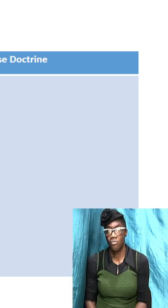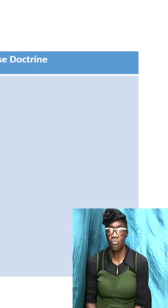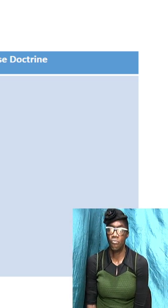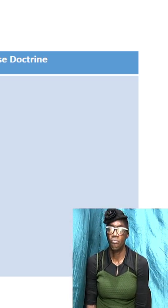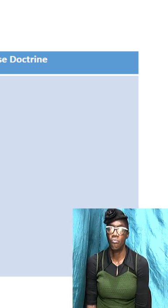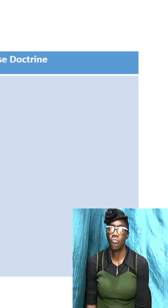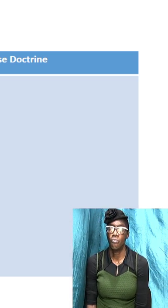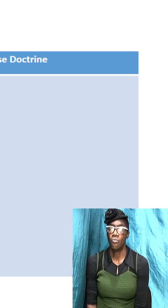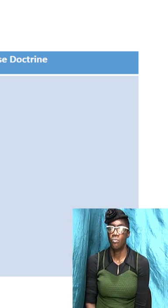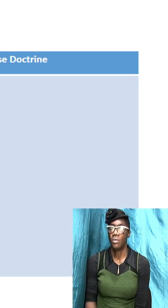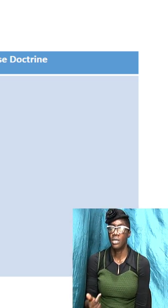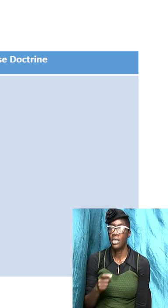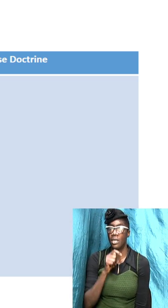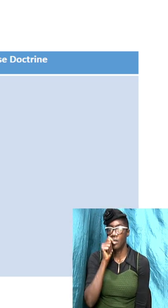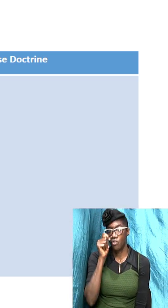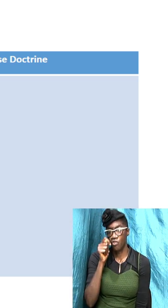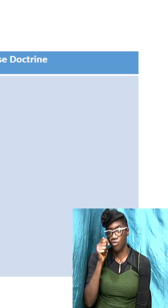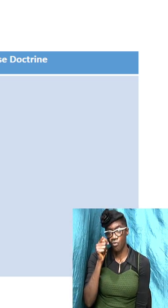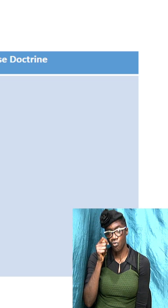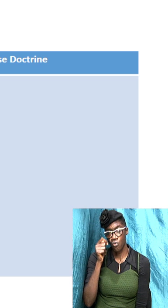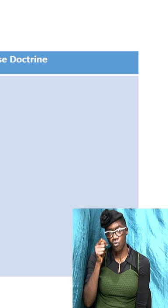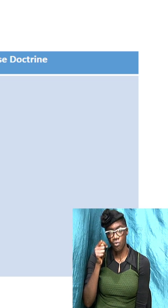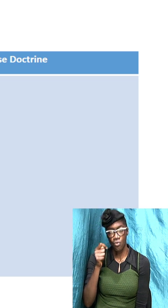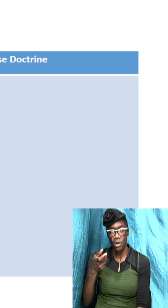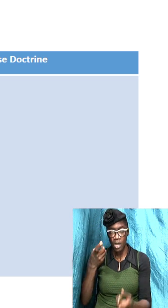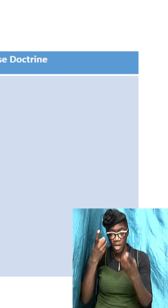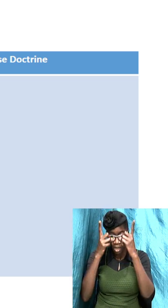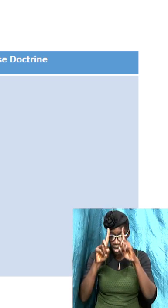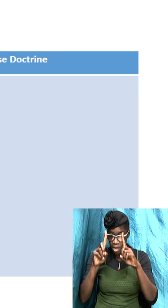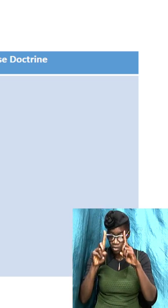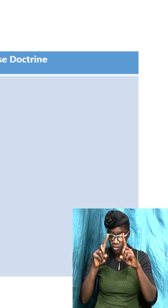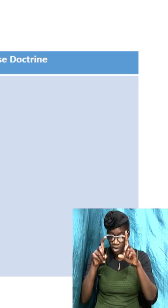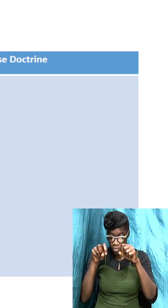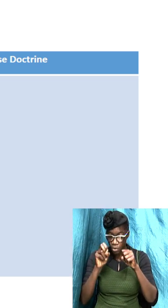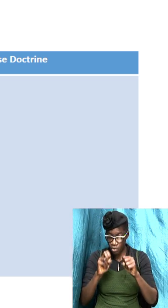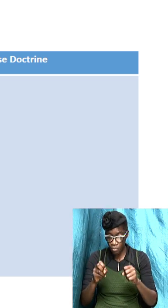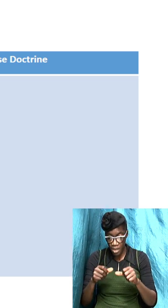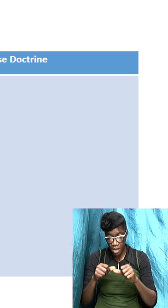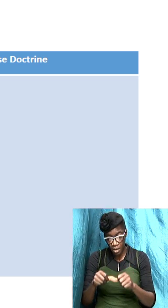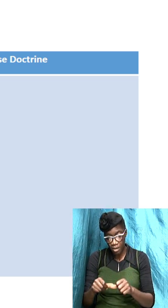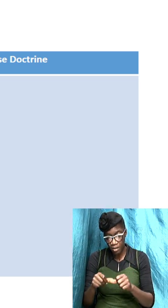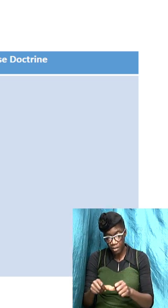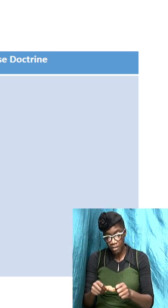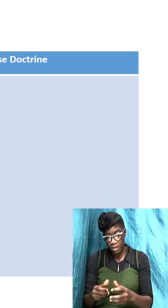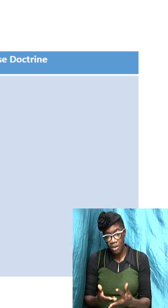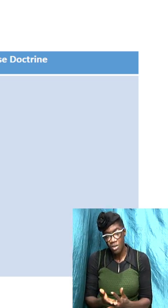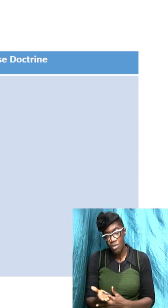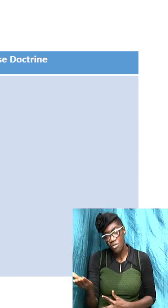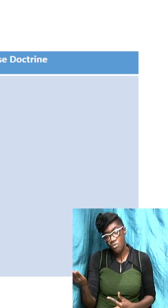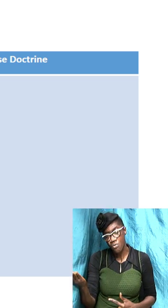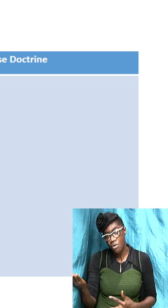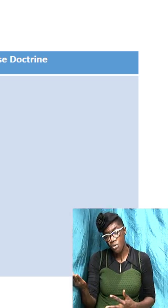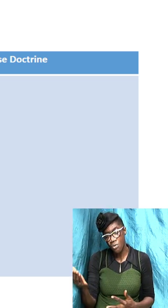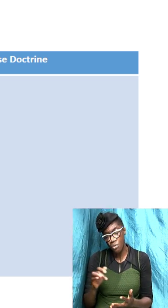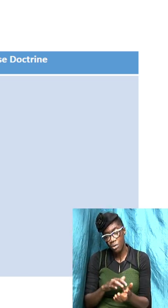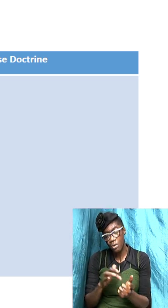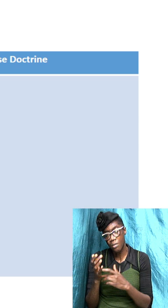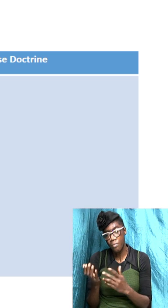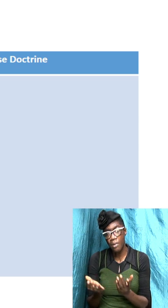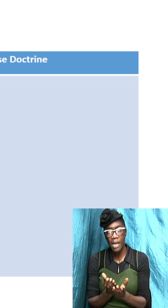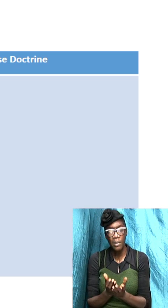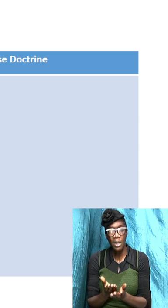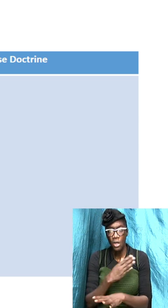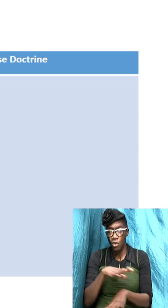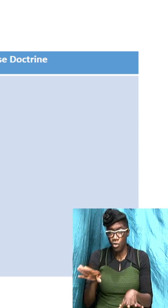any true doctrine must be consistent throughout scripture doctrine must never be treated